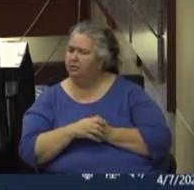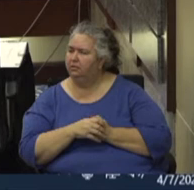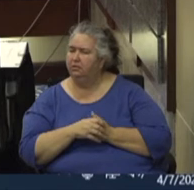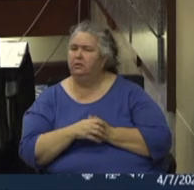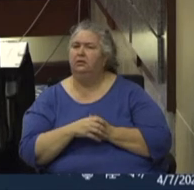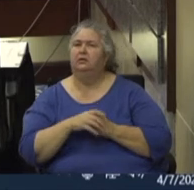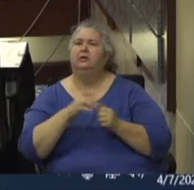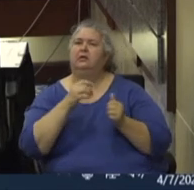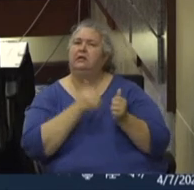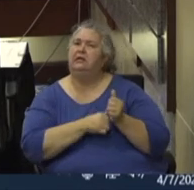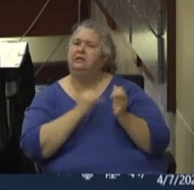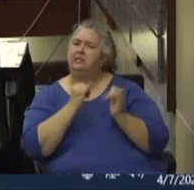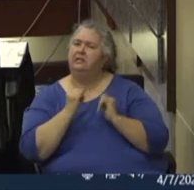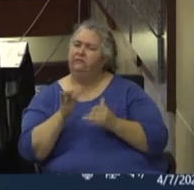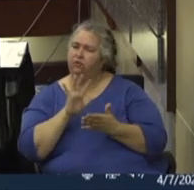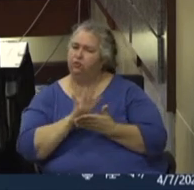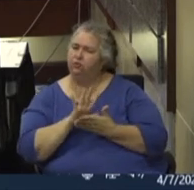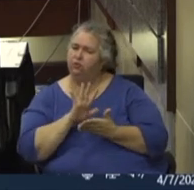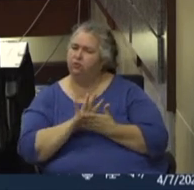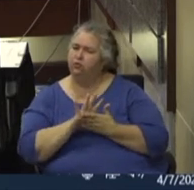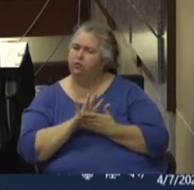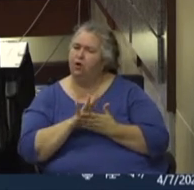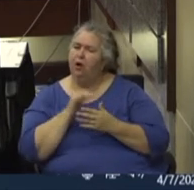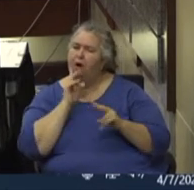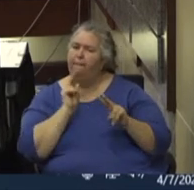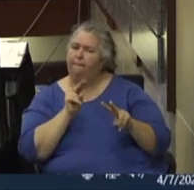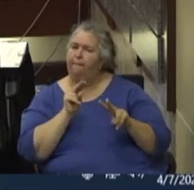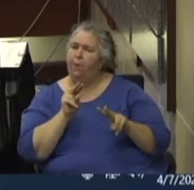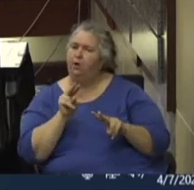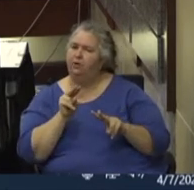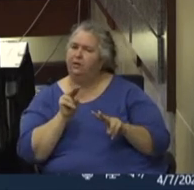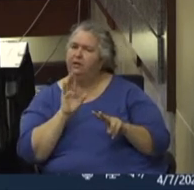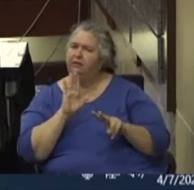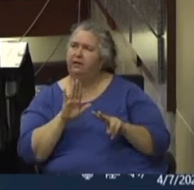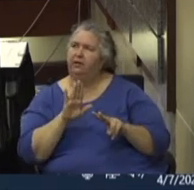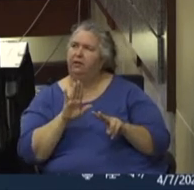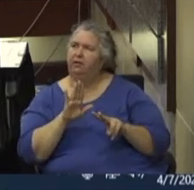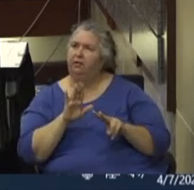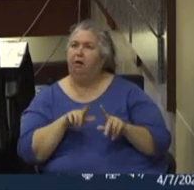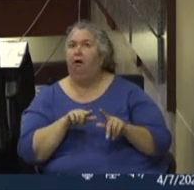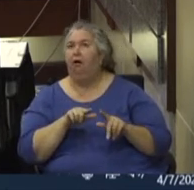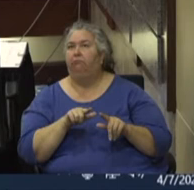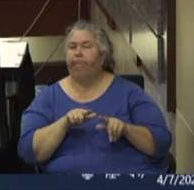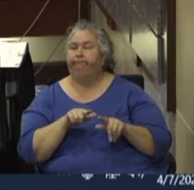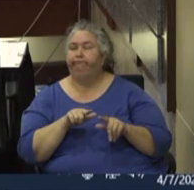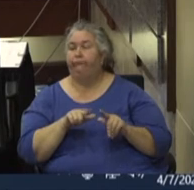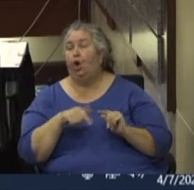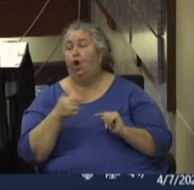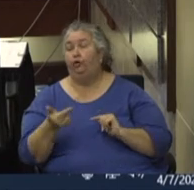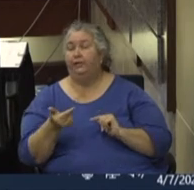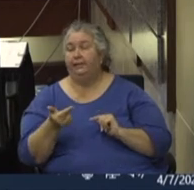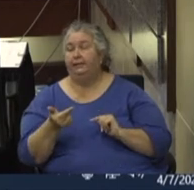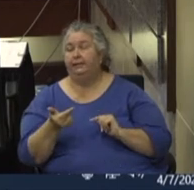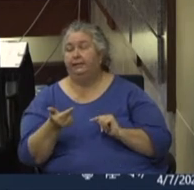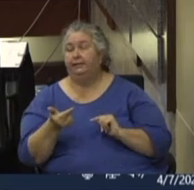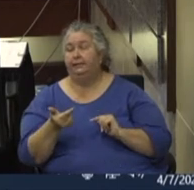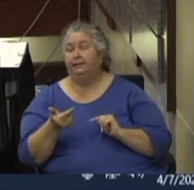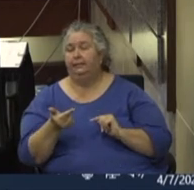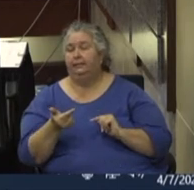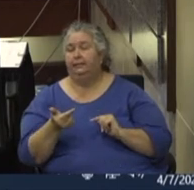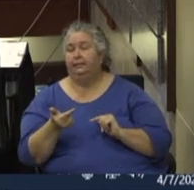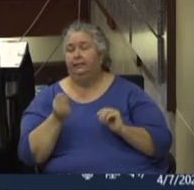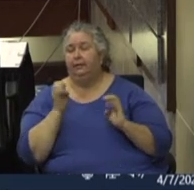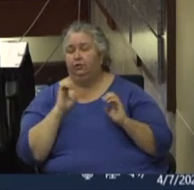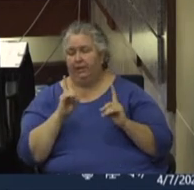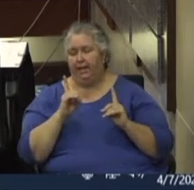individual schools are, are monitoring their, their, their alternate, alternate education, alternate, alternative, alternative